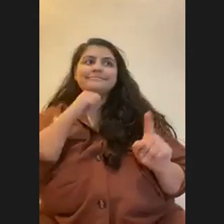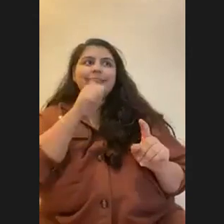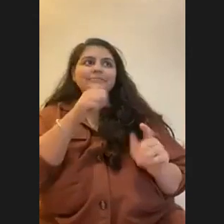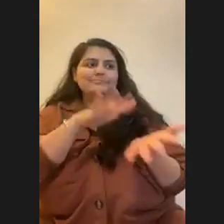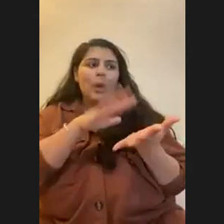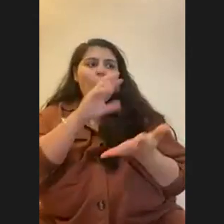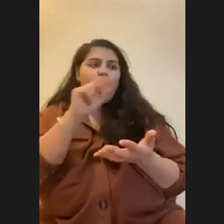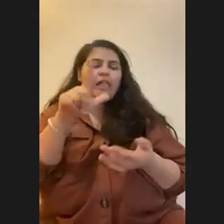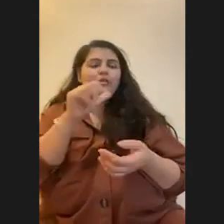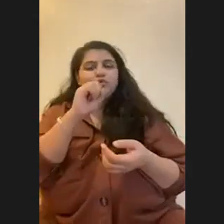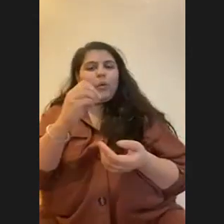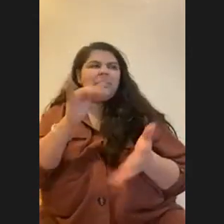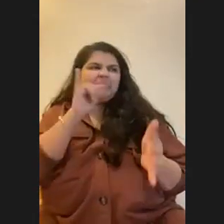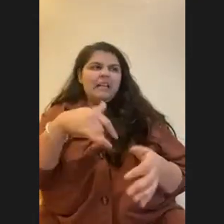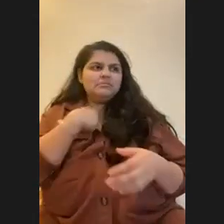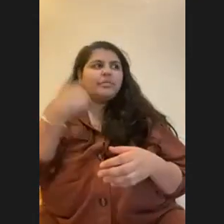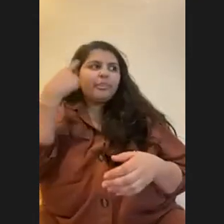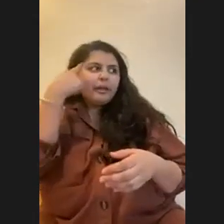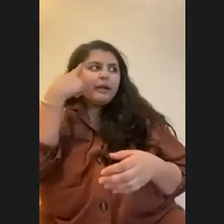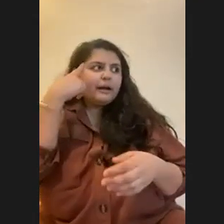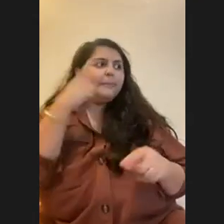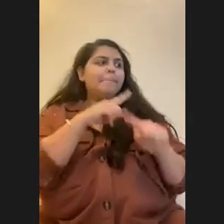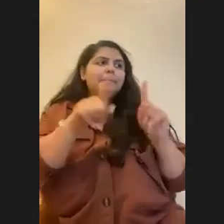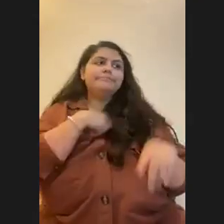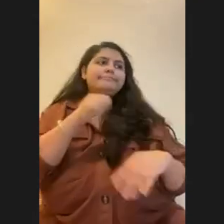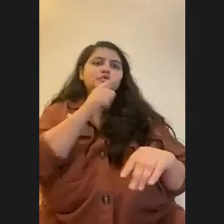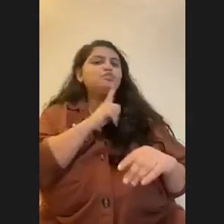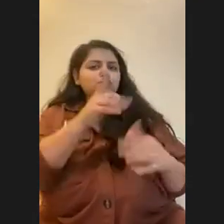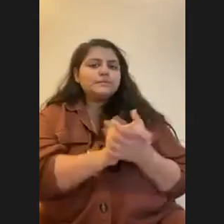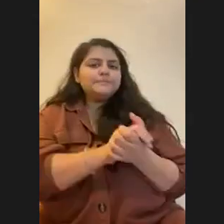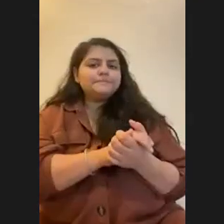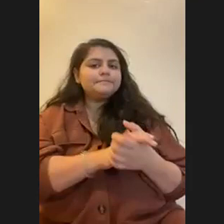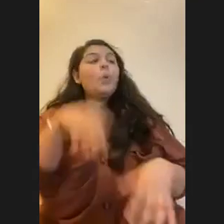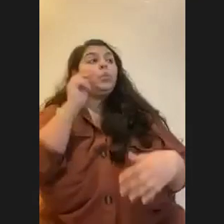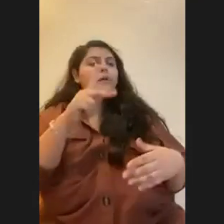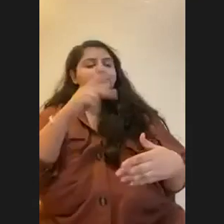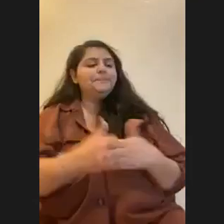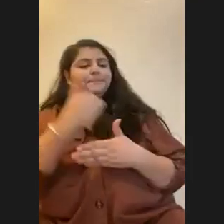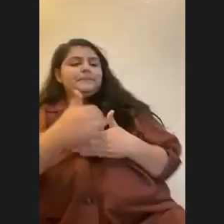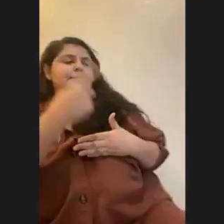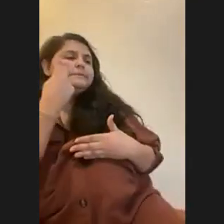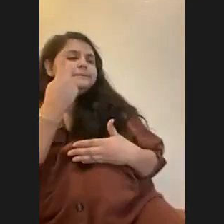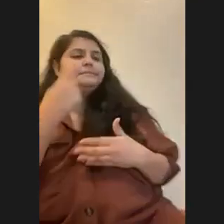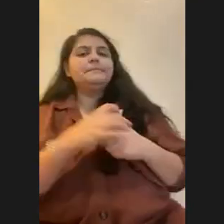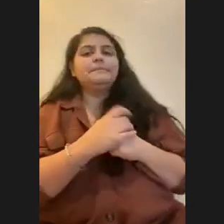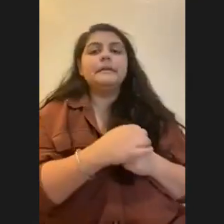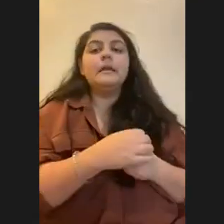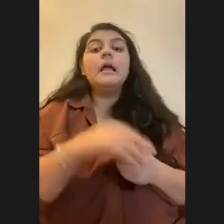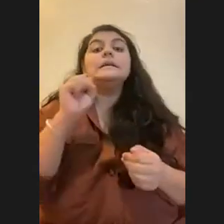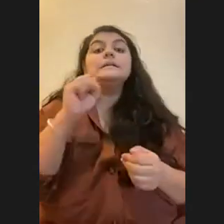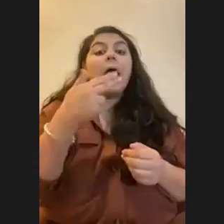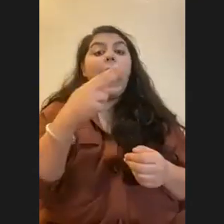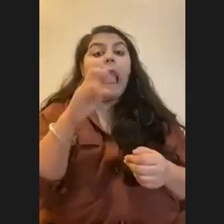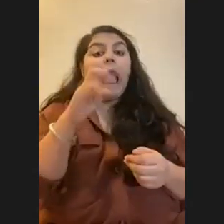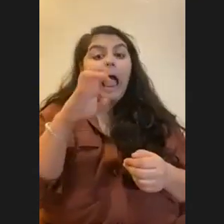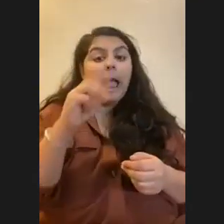I know I, that's my guess too, but I'm not really sure. Um, let's see. Uh, so I'm from fourth grade